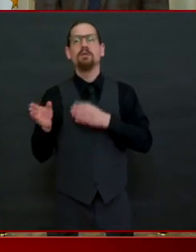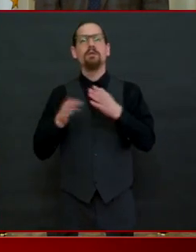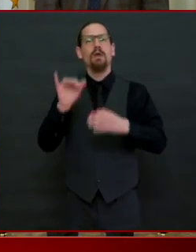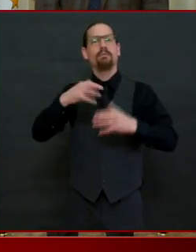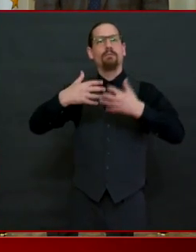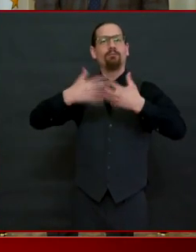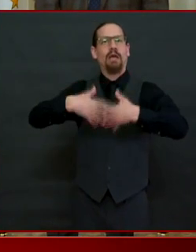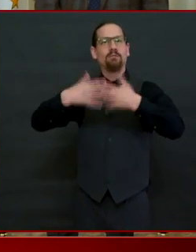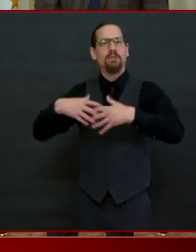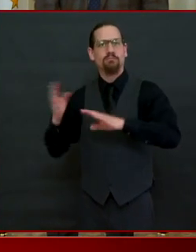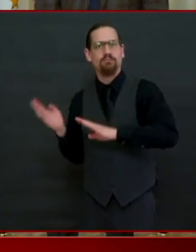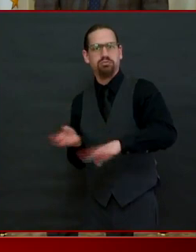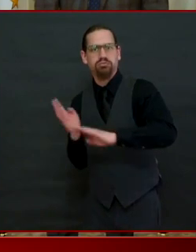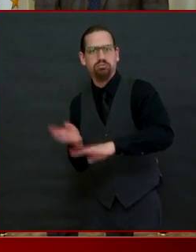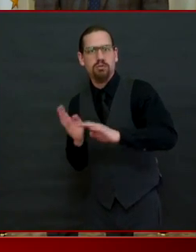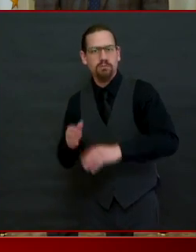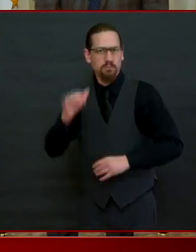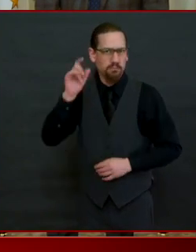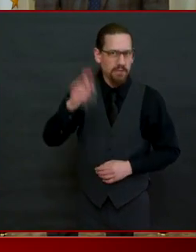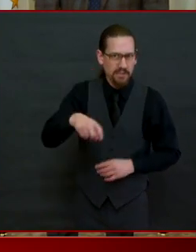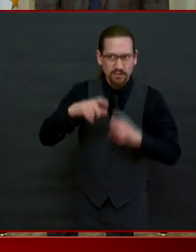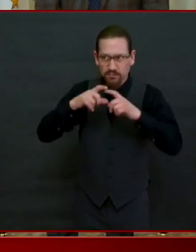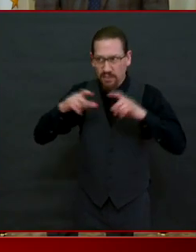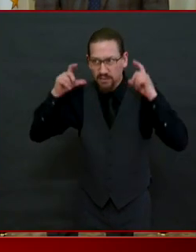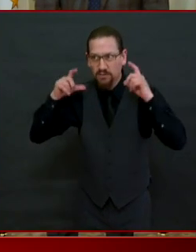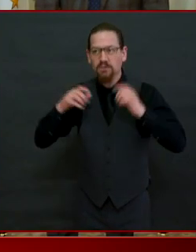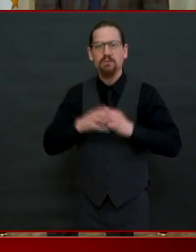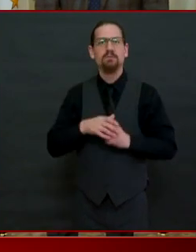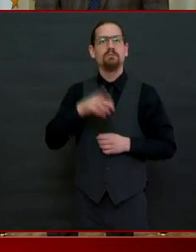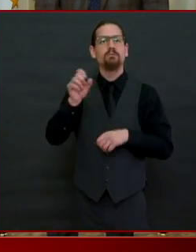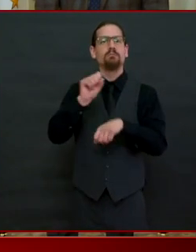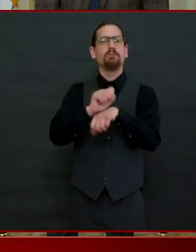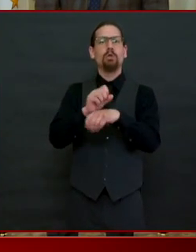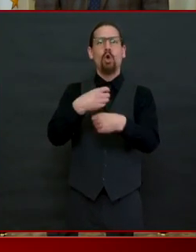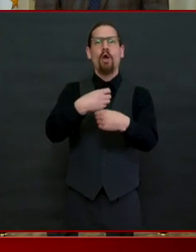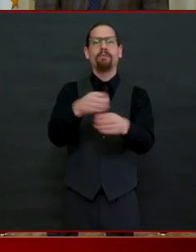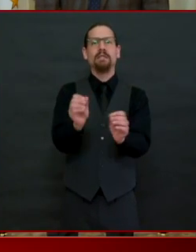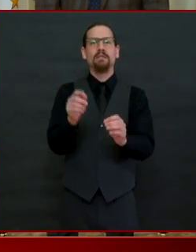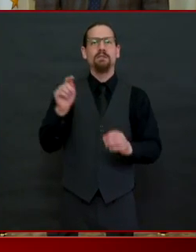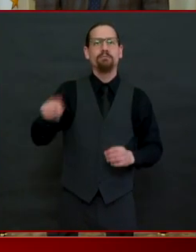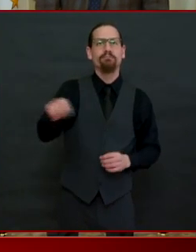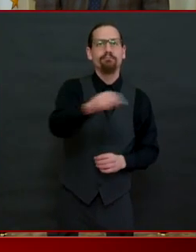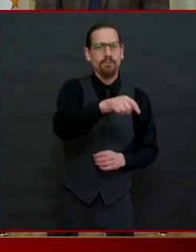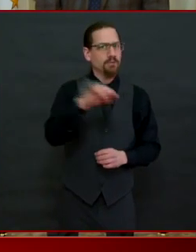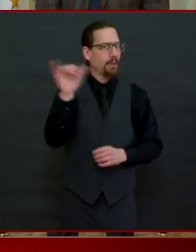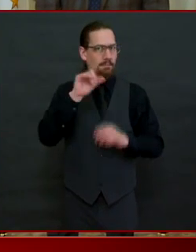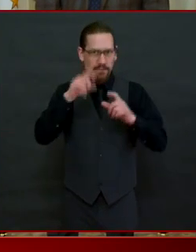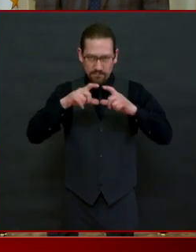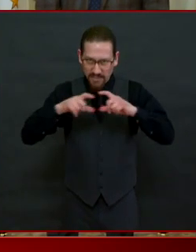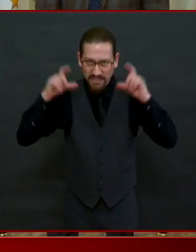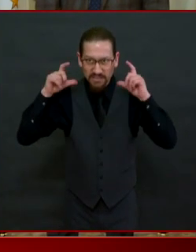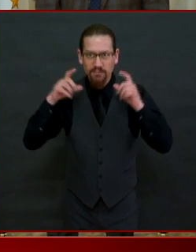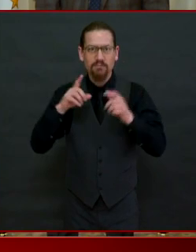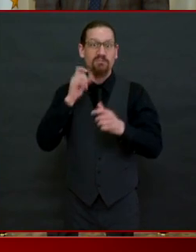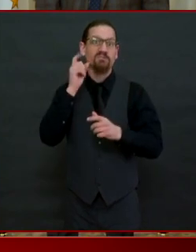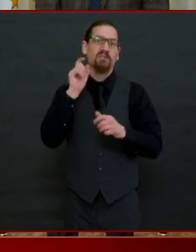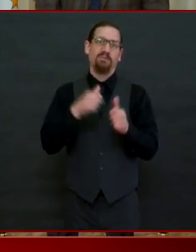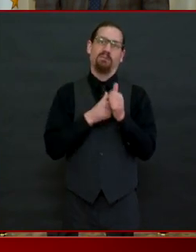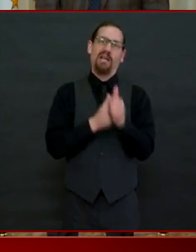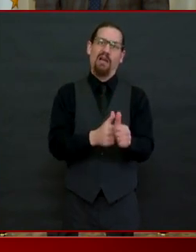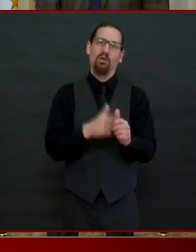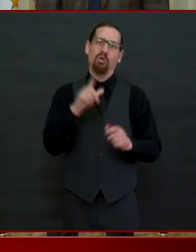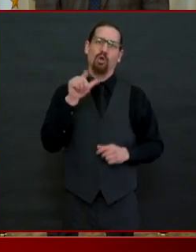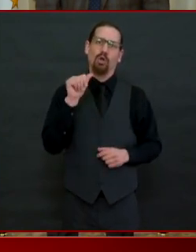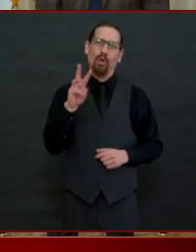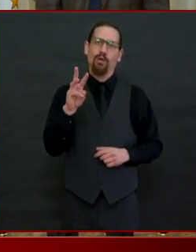additionally all customer facing businesses must take steps to remind their customers customers wear